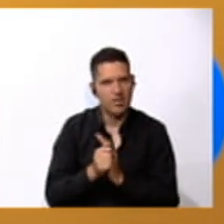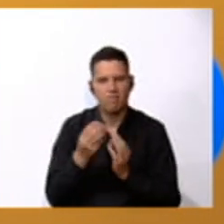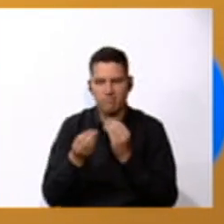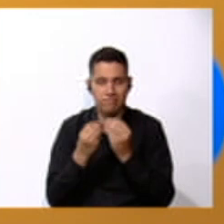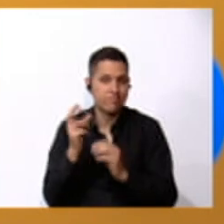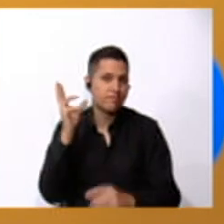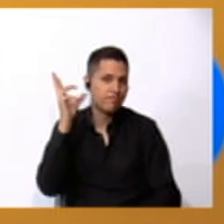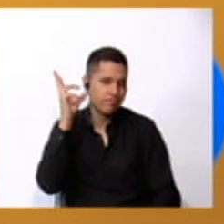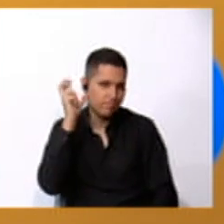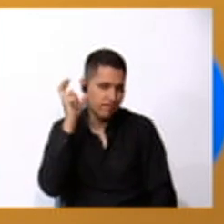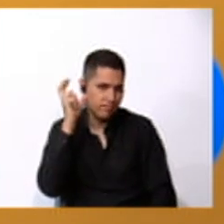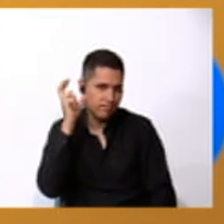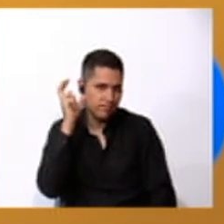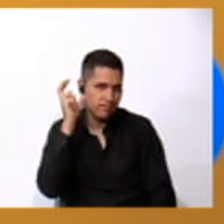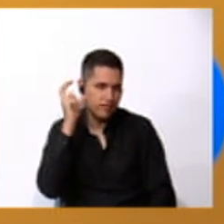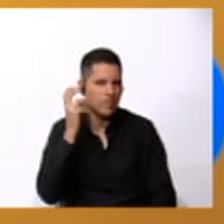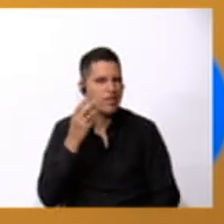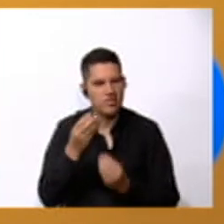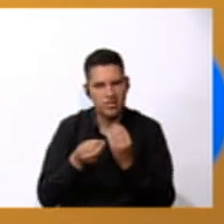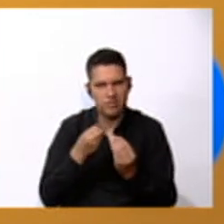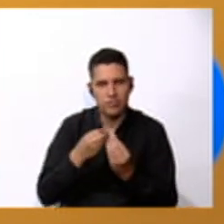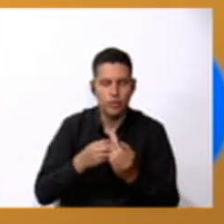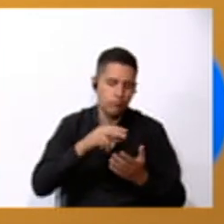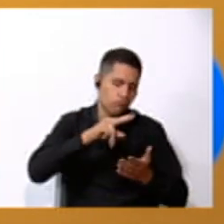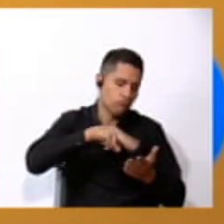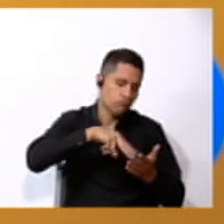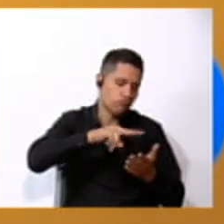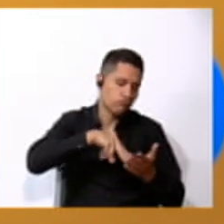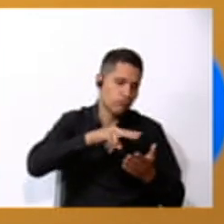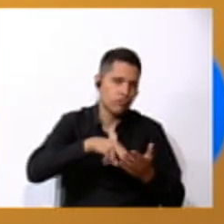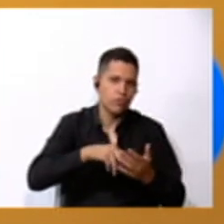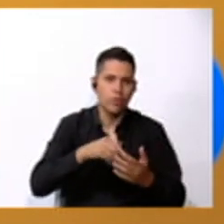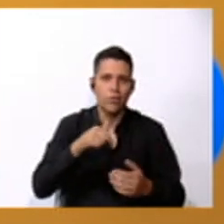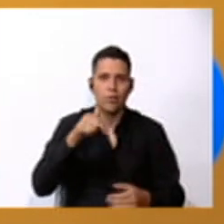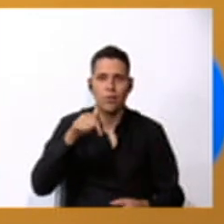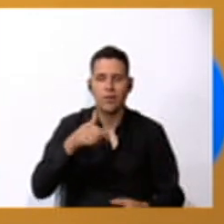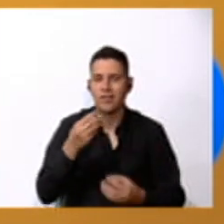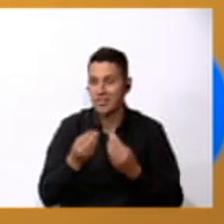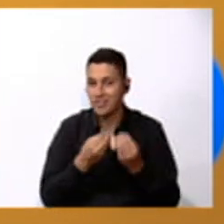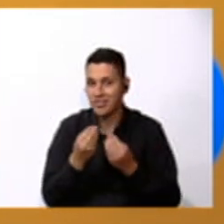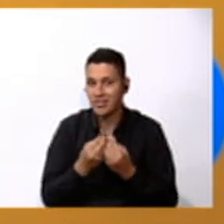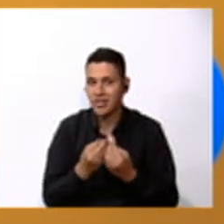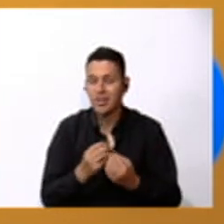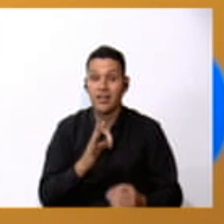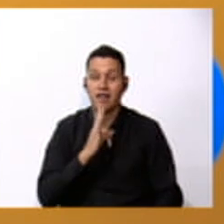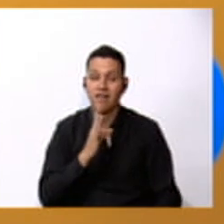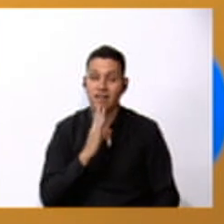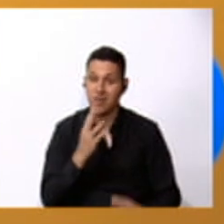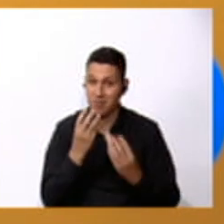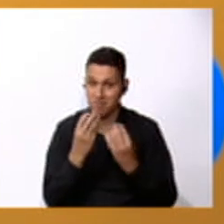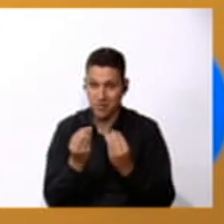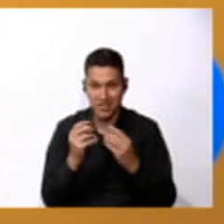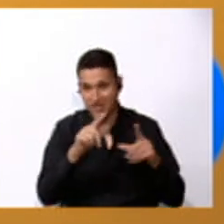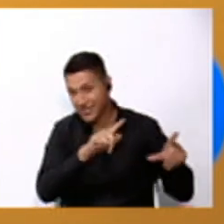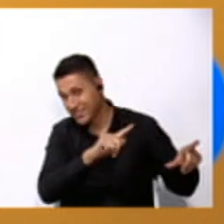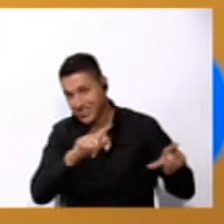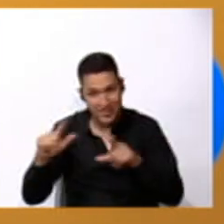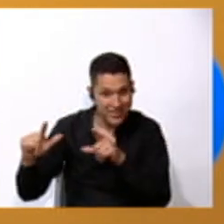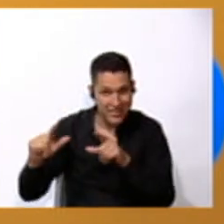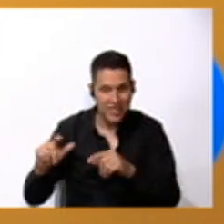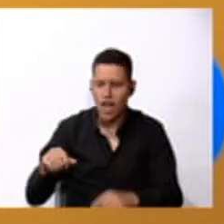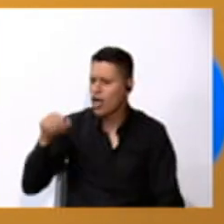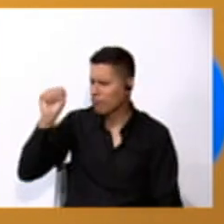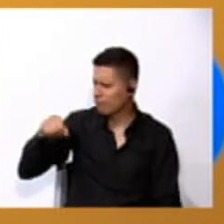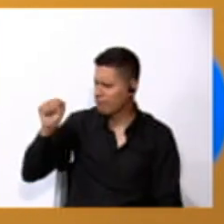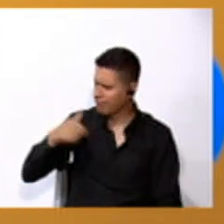we are going to read and we are going to read speak to are you ready yes teacher